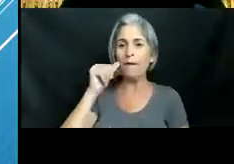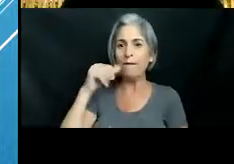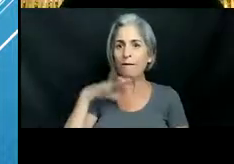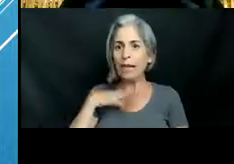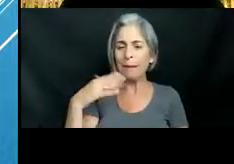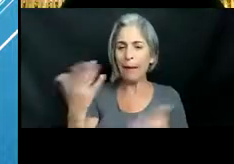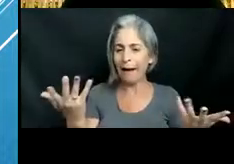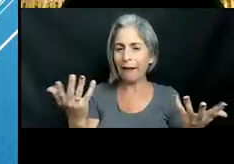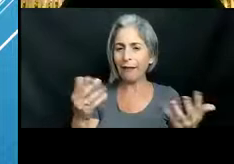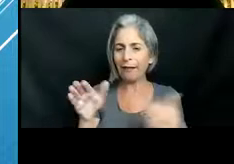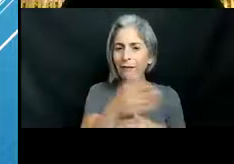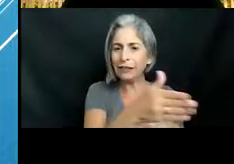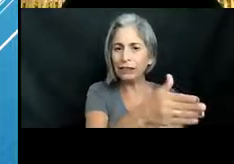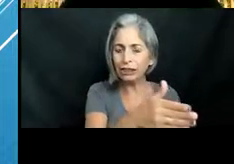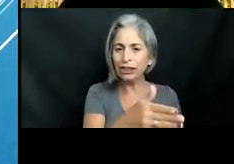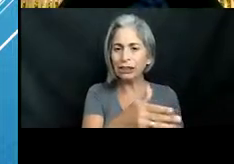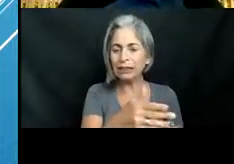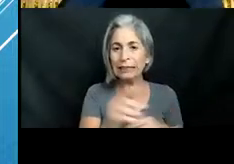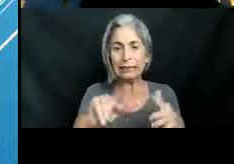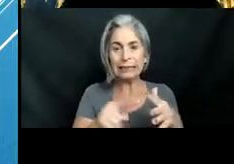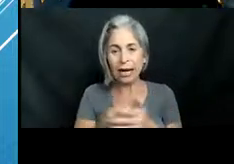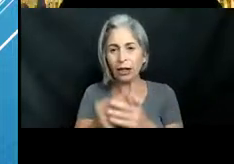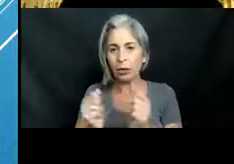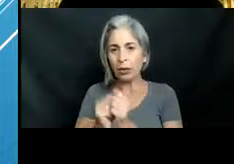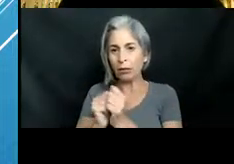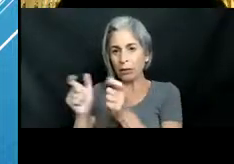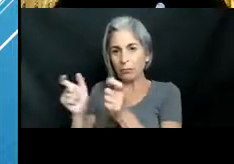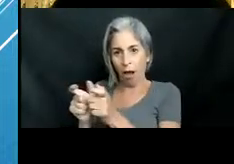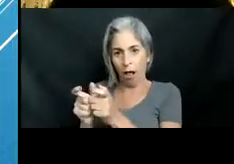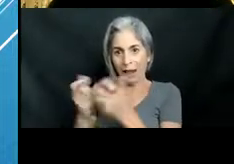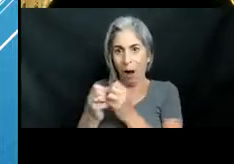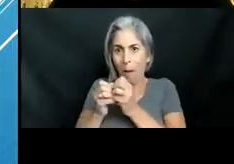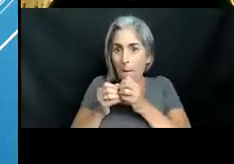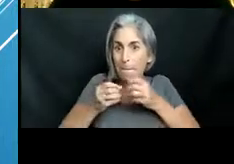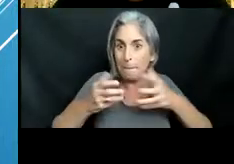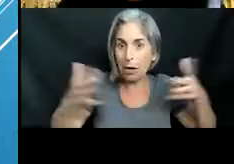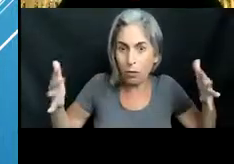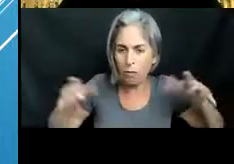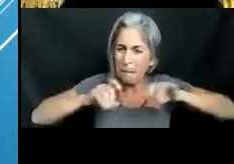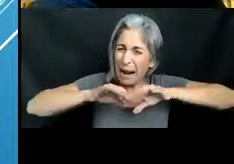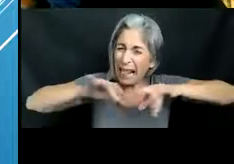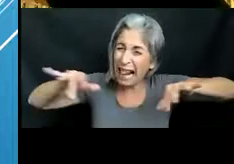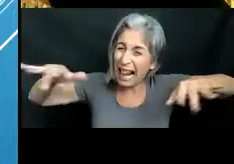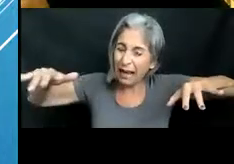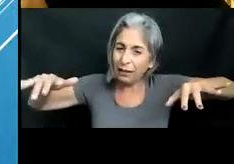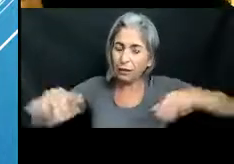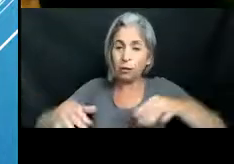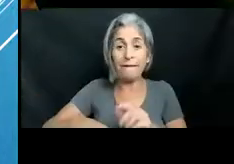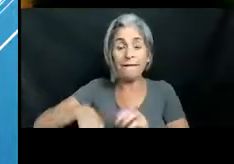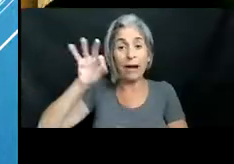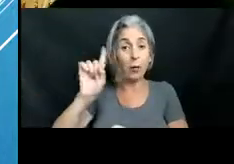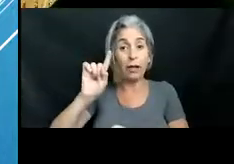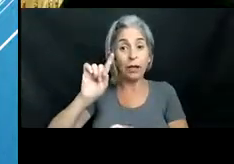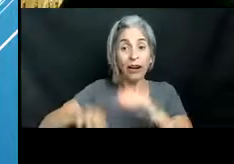it only started with a handful of lionfish and now we have this insane invasion um lionfish have been found as far north as new